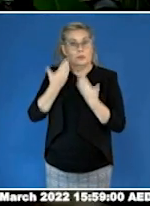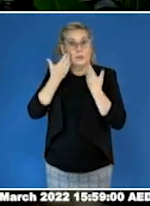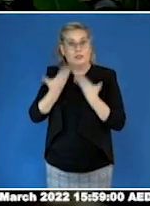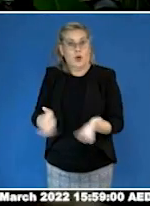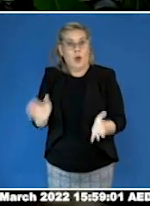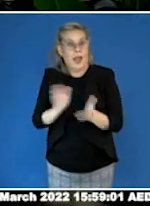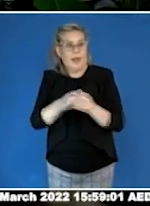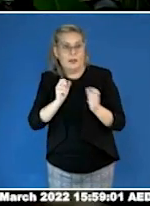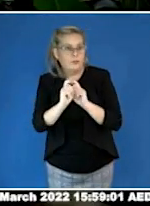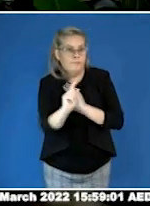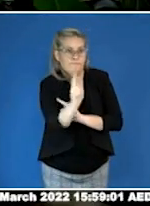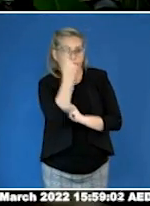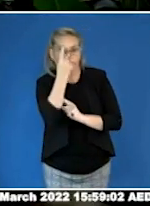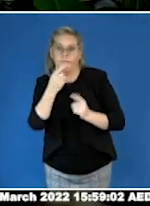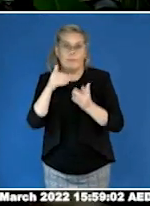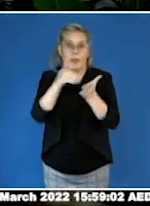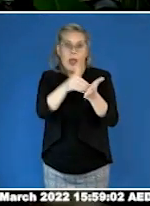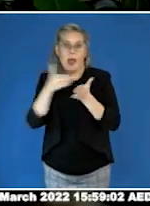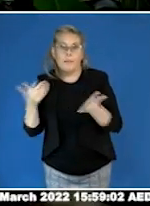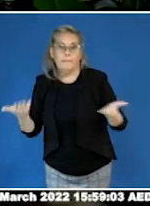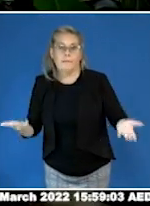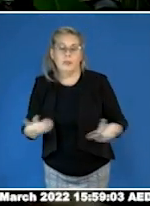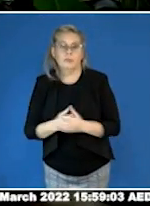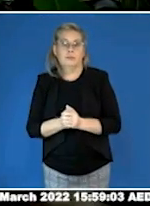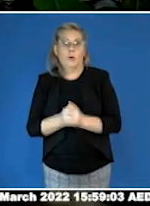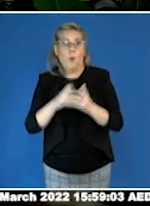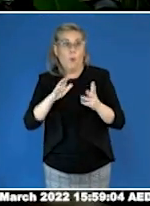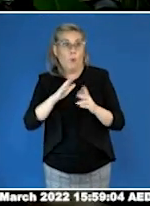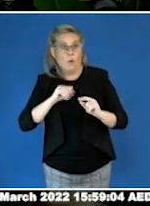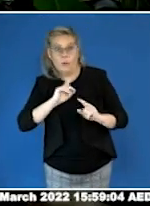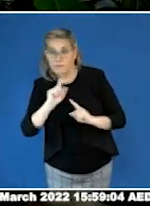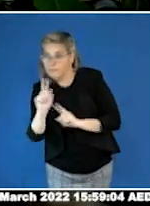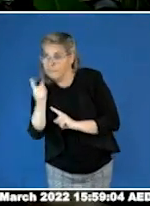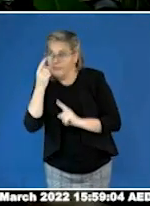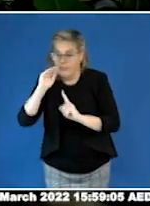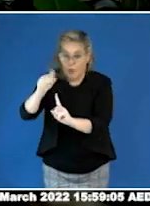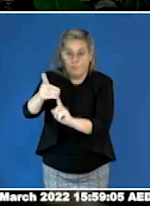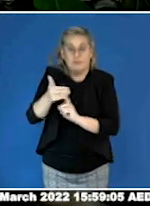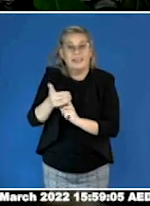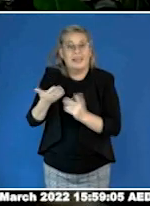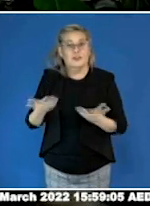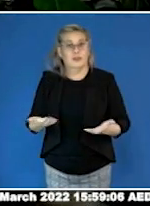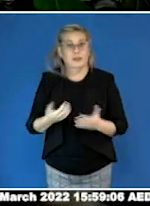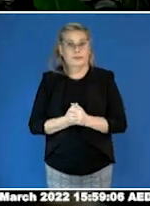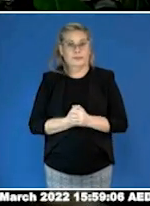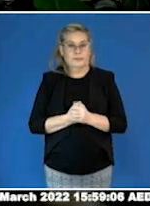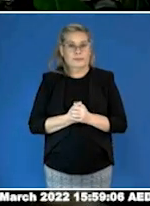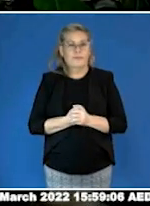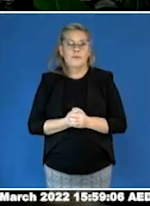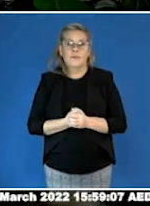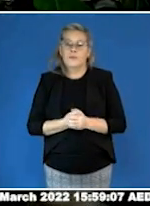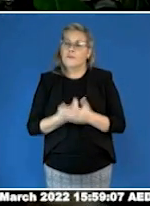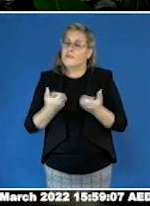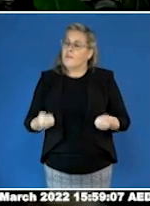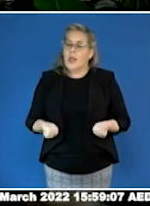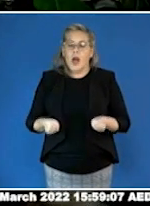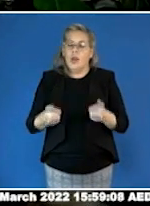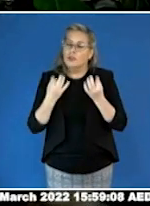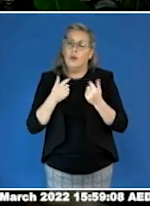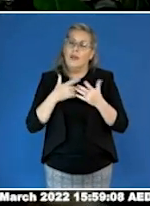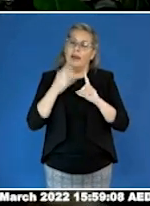Currently, there are no official consensus around the ratios, but I will say that one in four autism